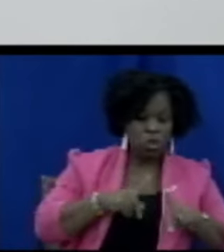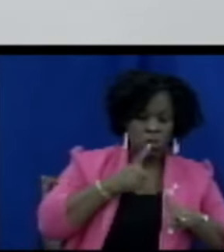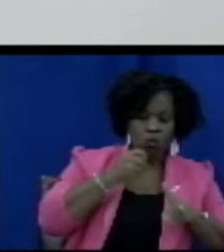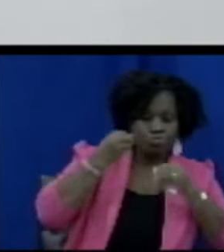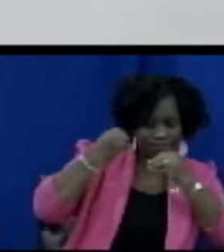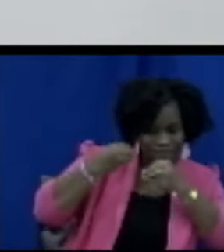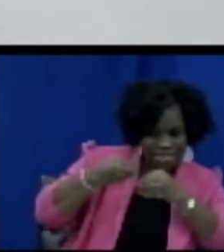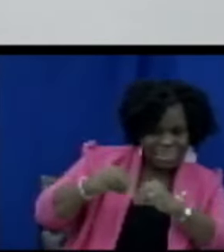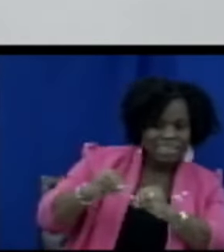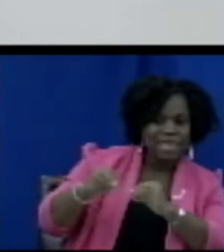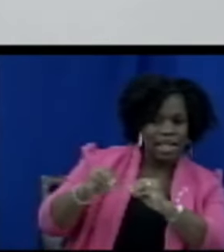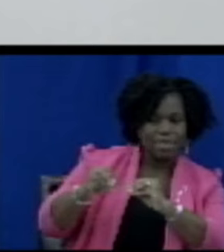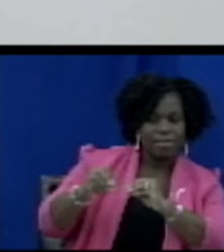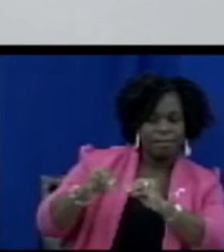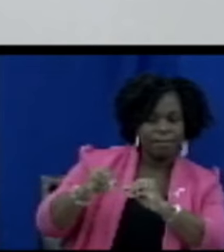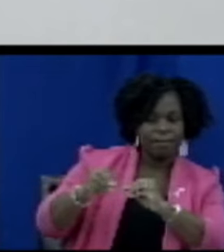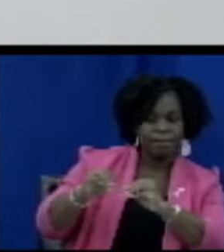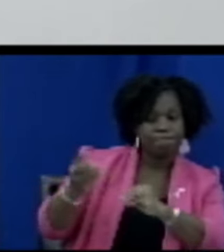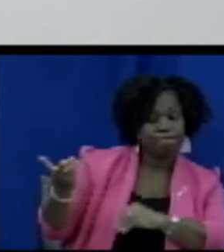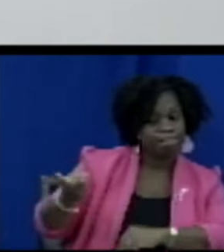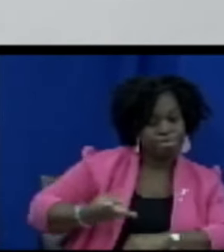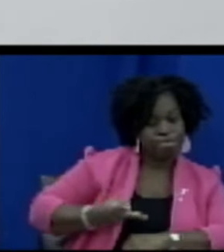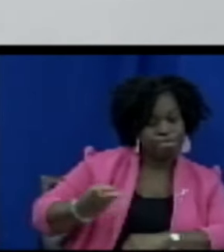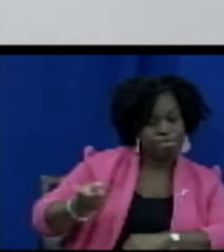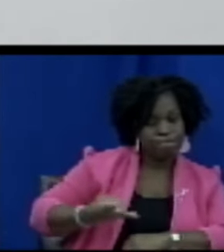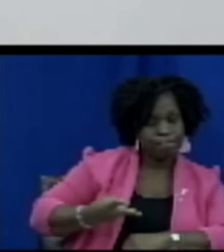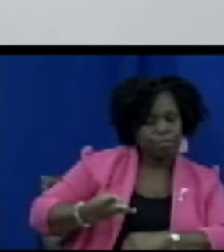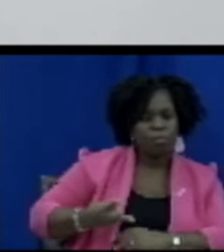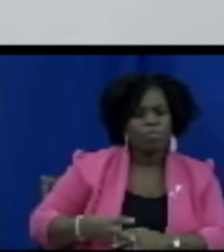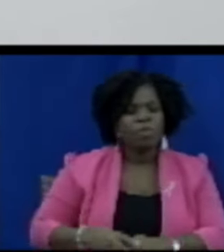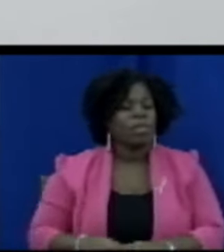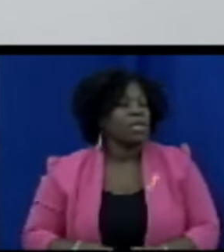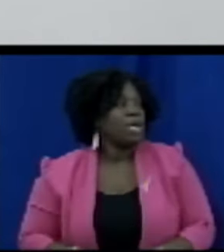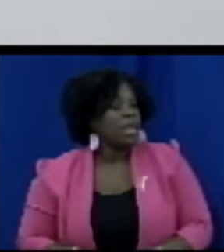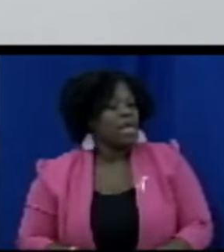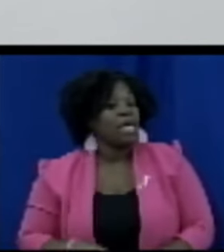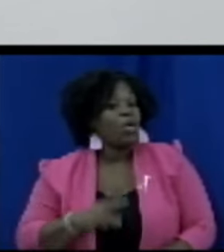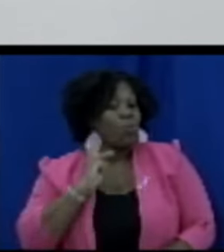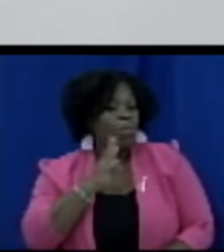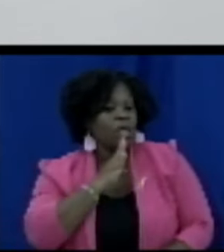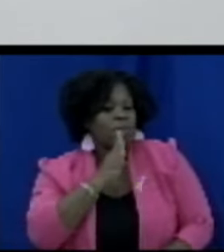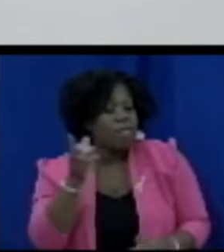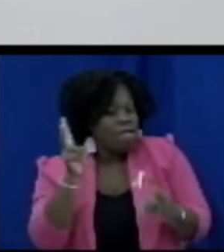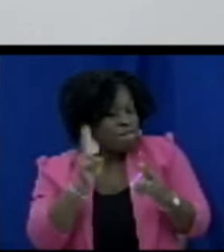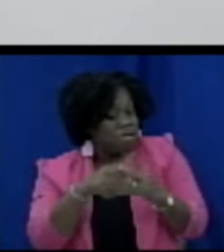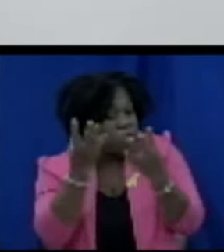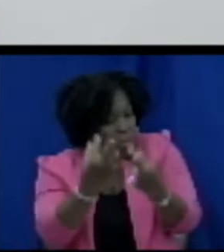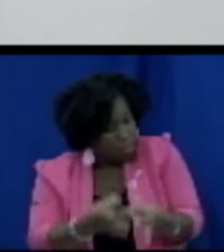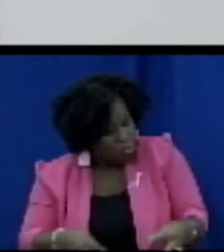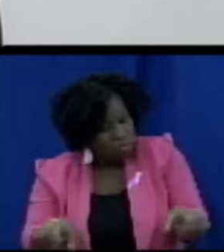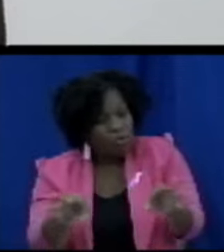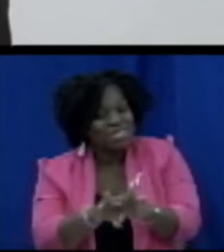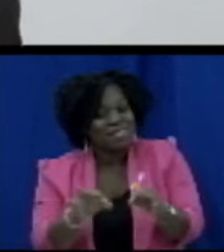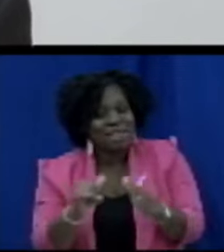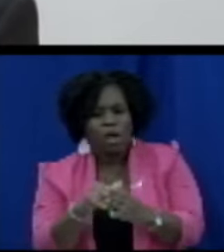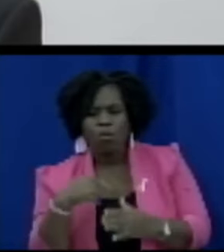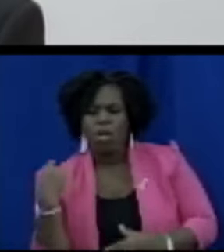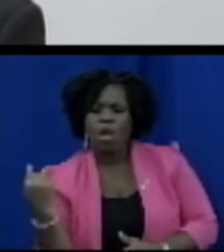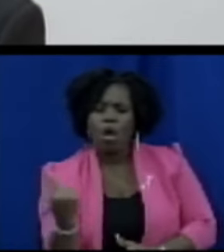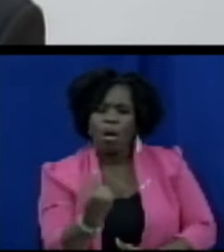are being transacted it is going to be very important that we always